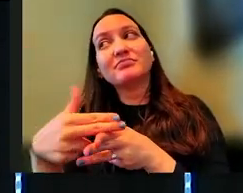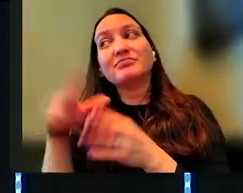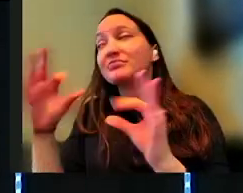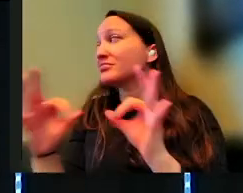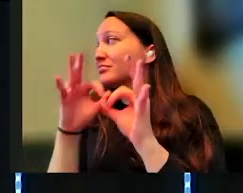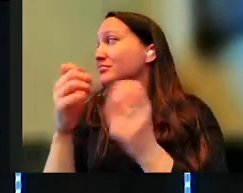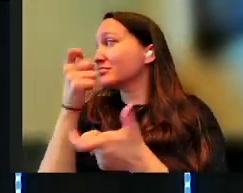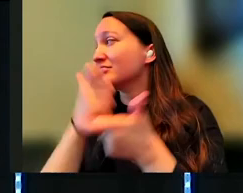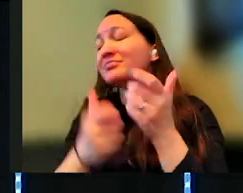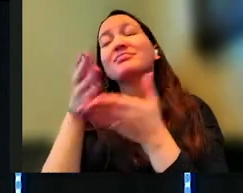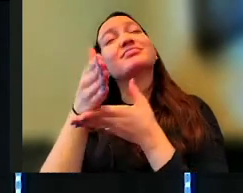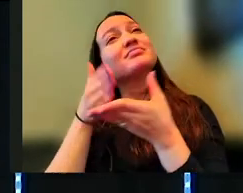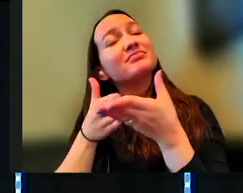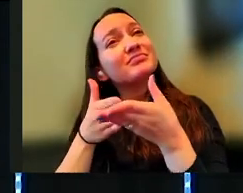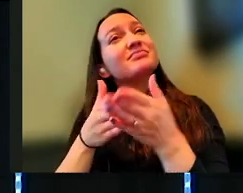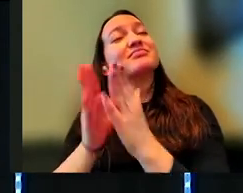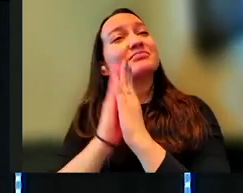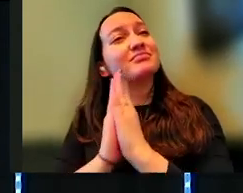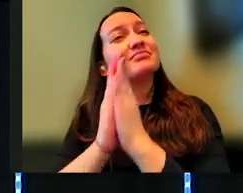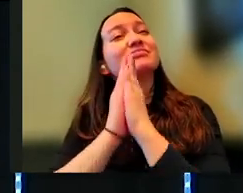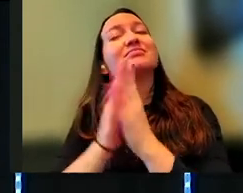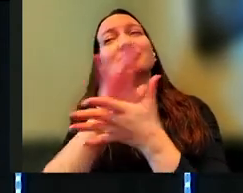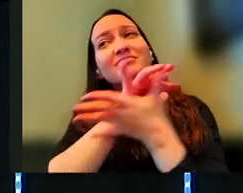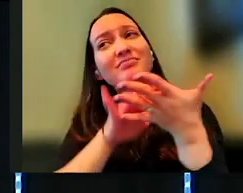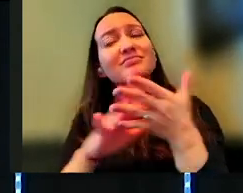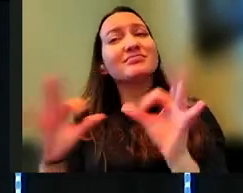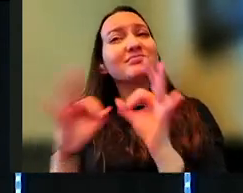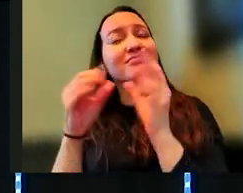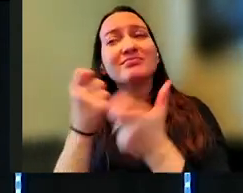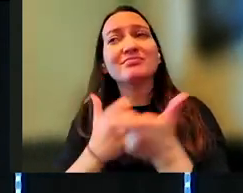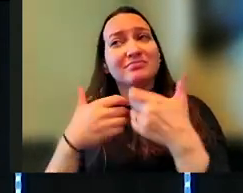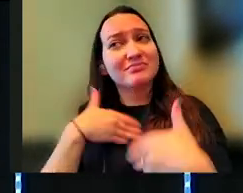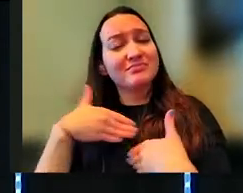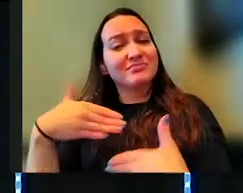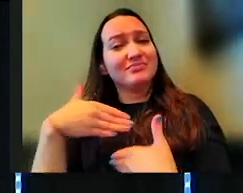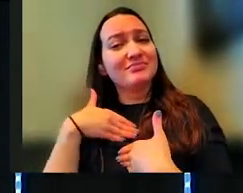part, every aspect of praise. God, you're worthy of every breath in our lungs.